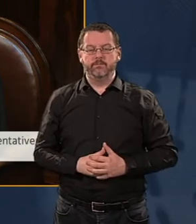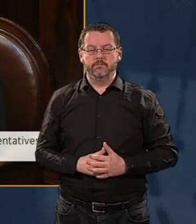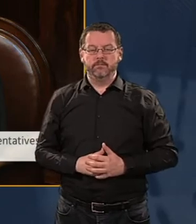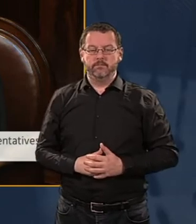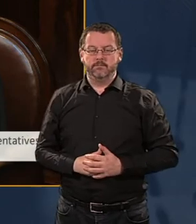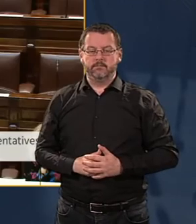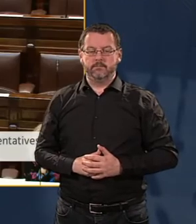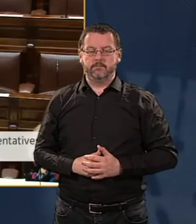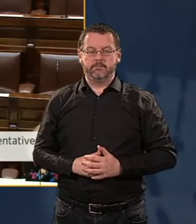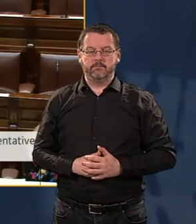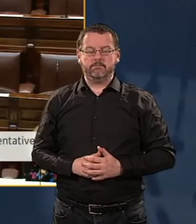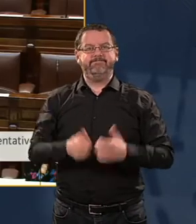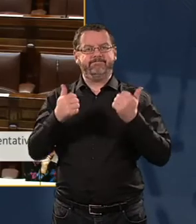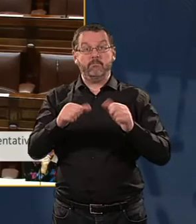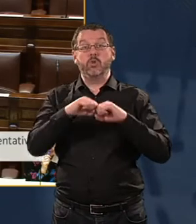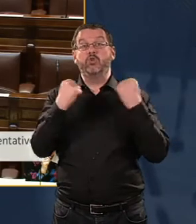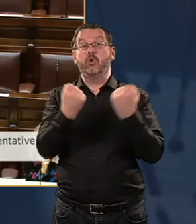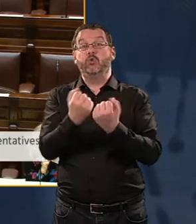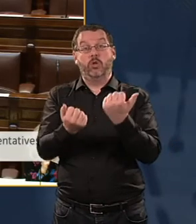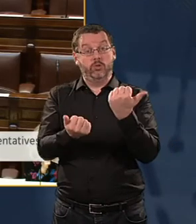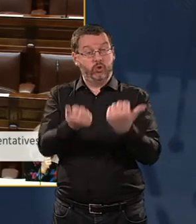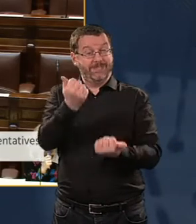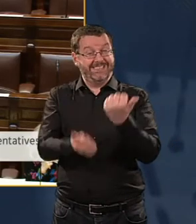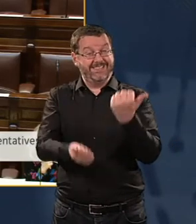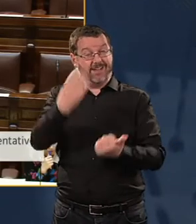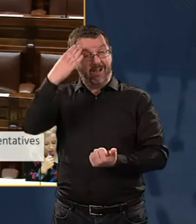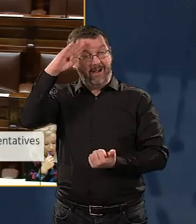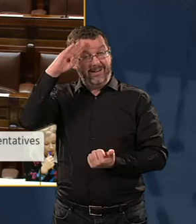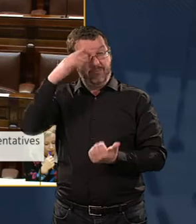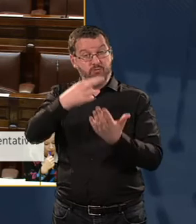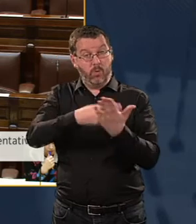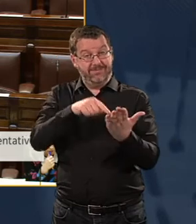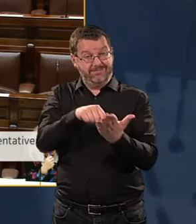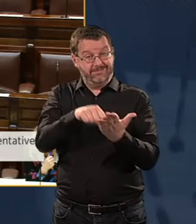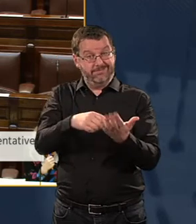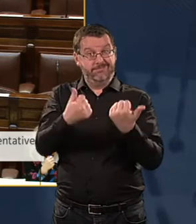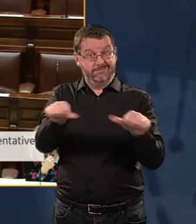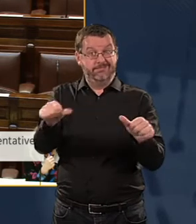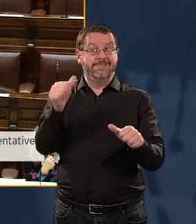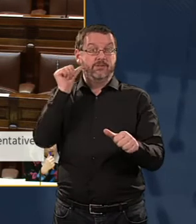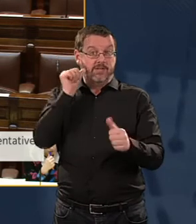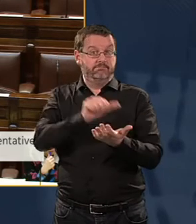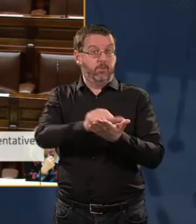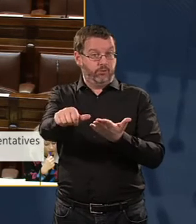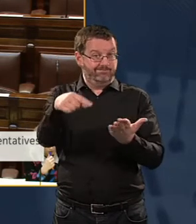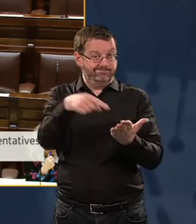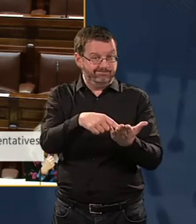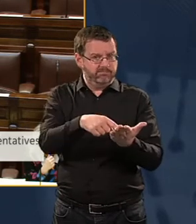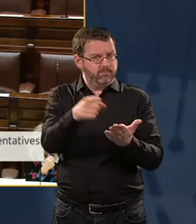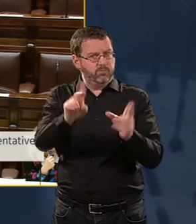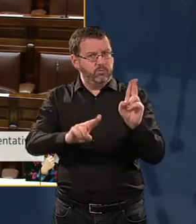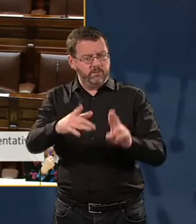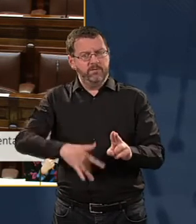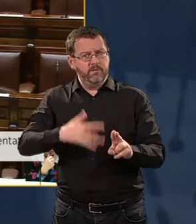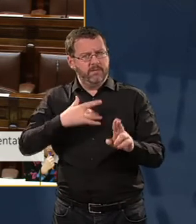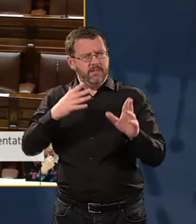Following the publication of the Social Justice Ireland report yesterday, do you feel ashamed,